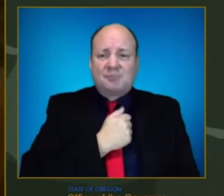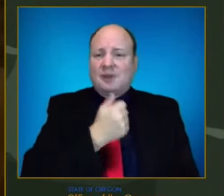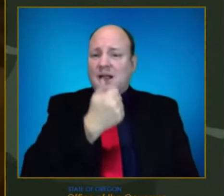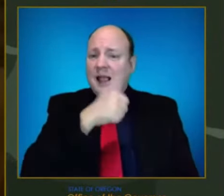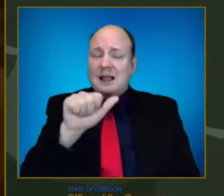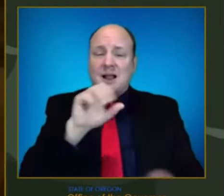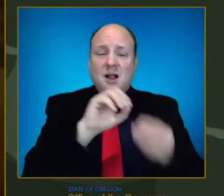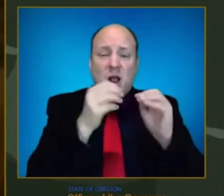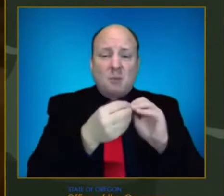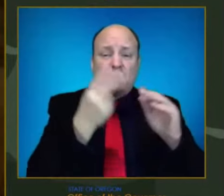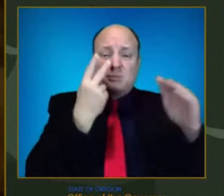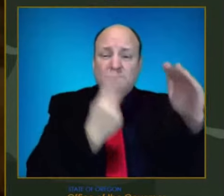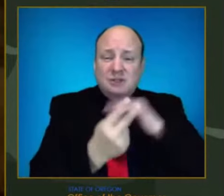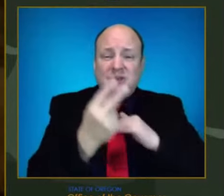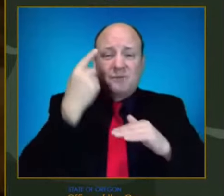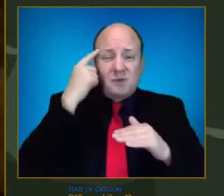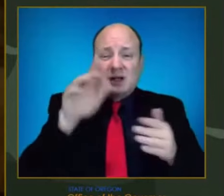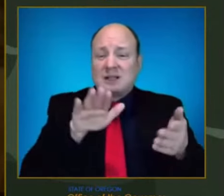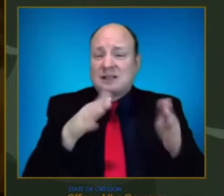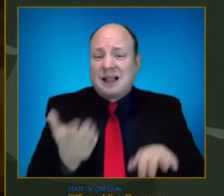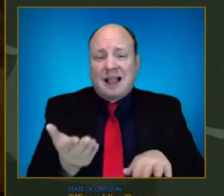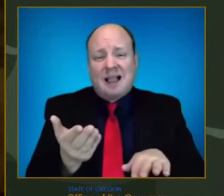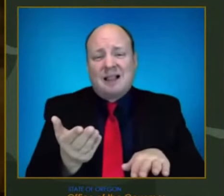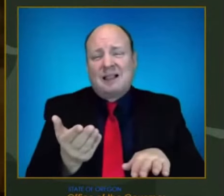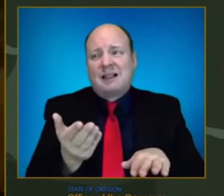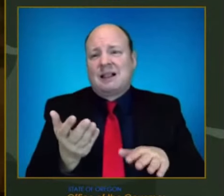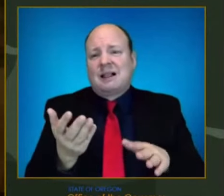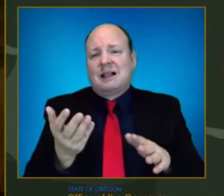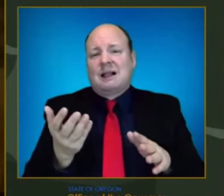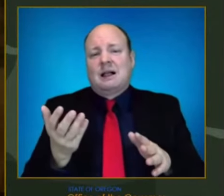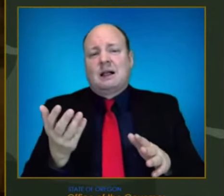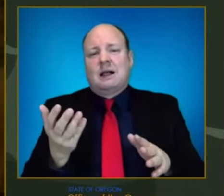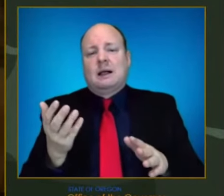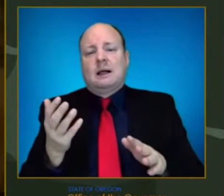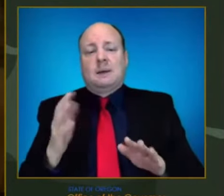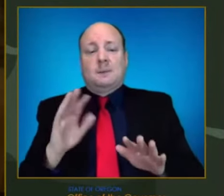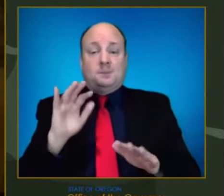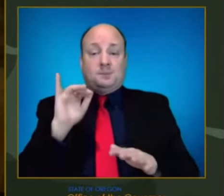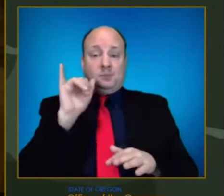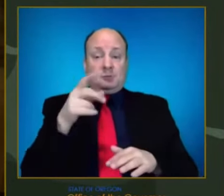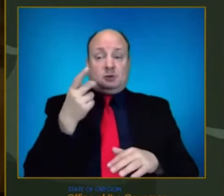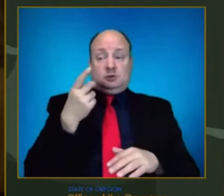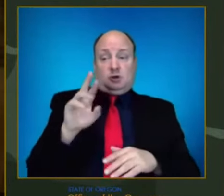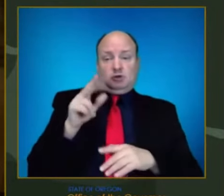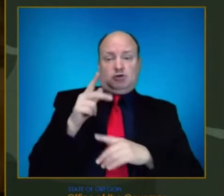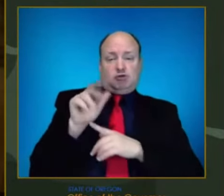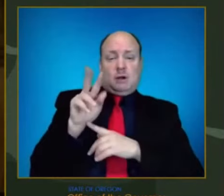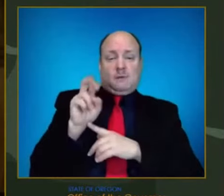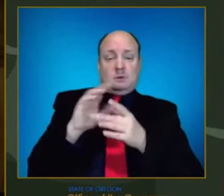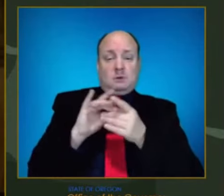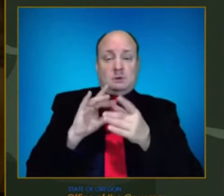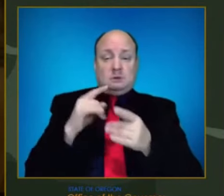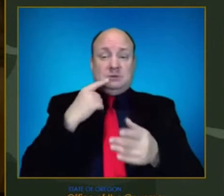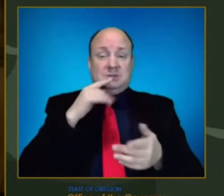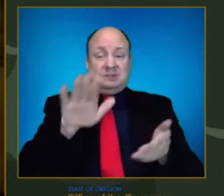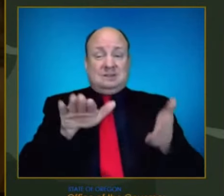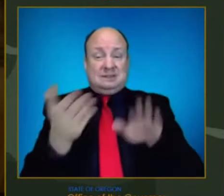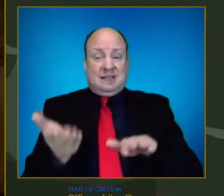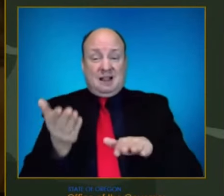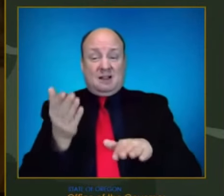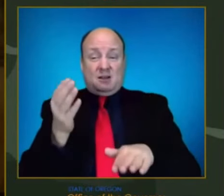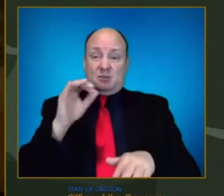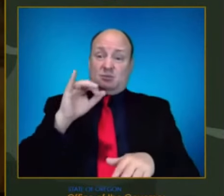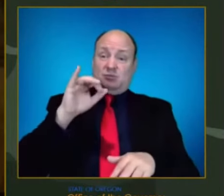Yeah, you know, what we are seeing is a dramatically lower death rate. So that part is good. We're seeing that in South